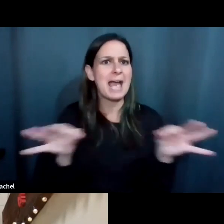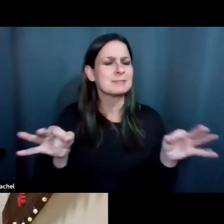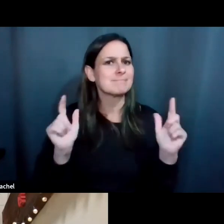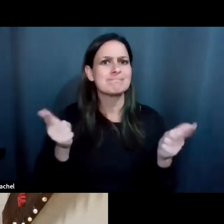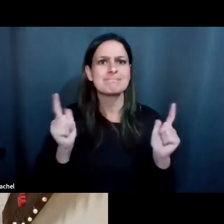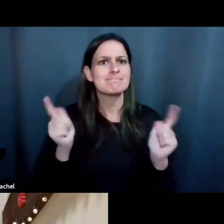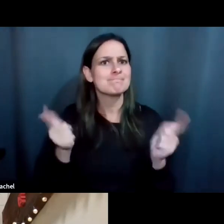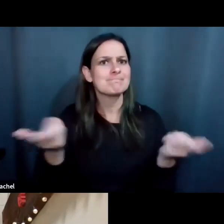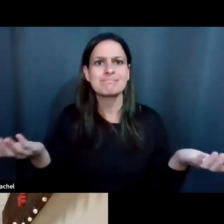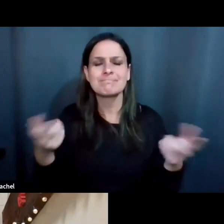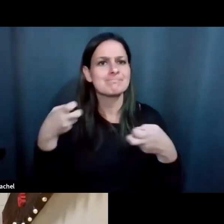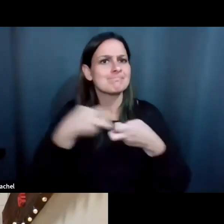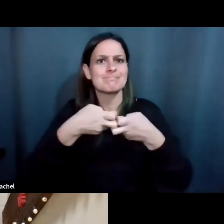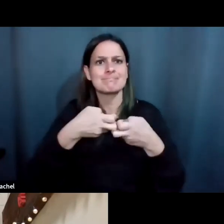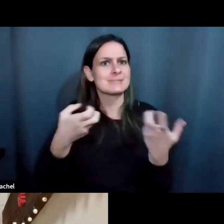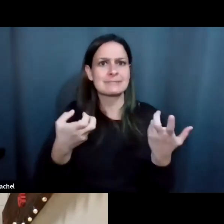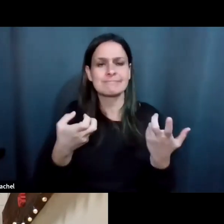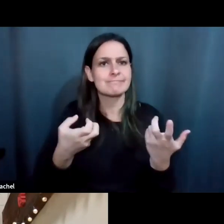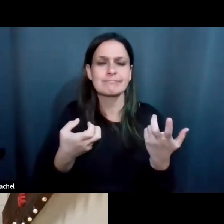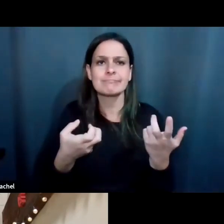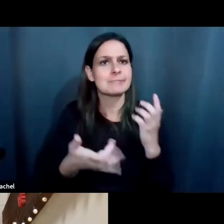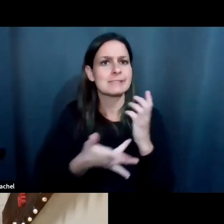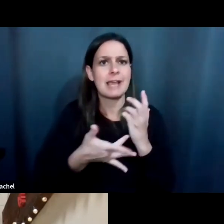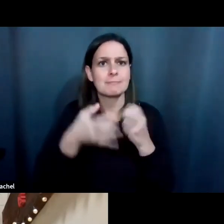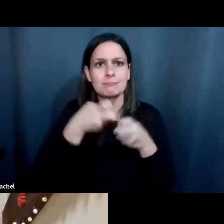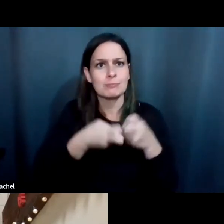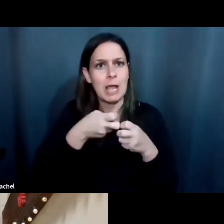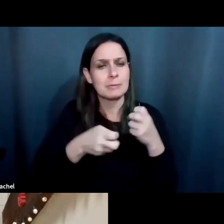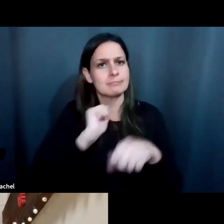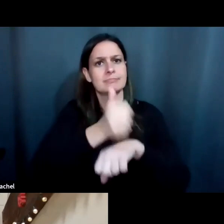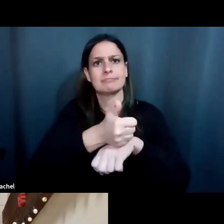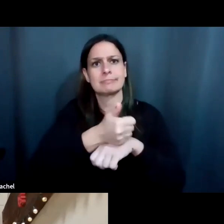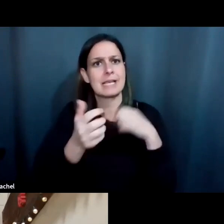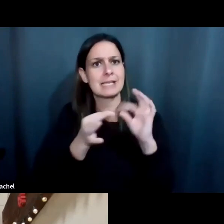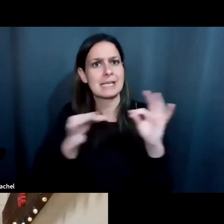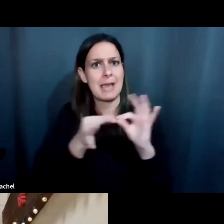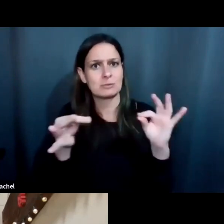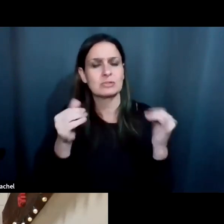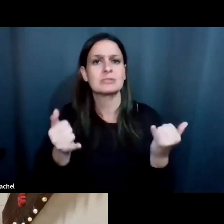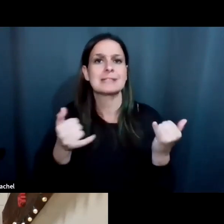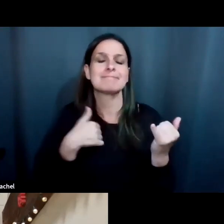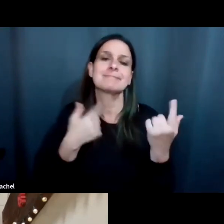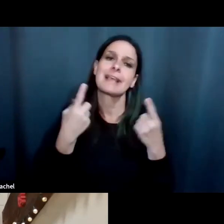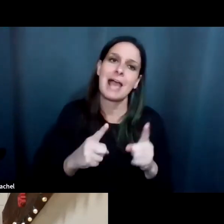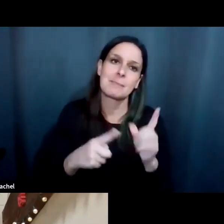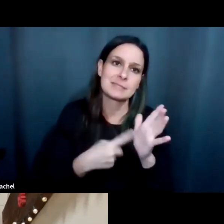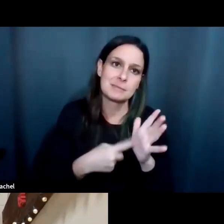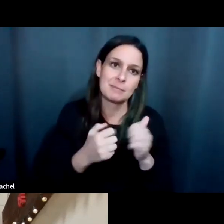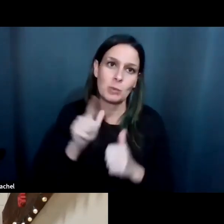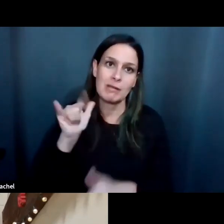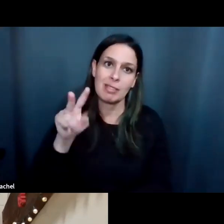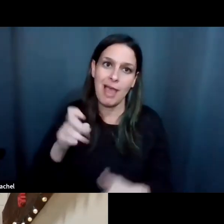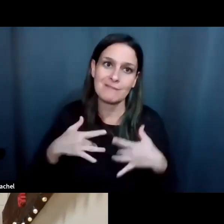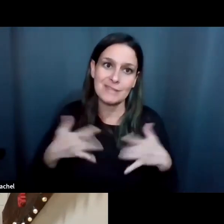We had a, um, hiccup in, um, getting captions as what, uh, this happens with live events.